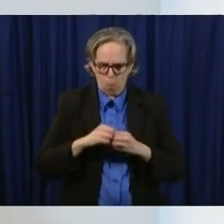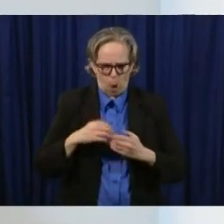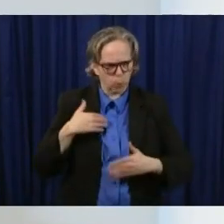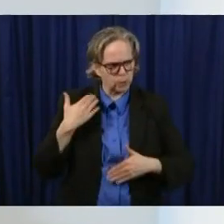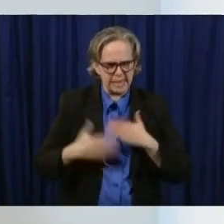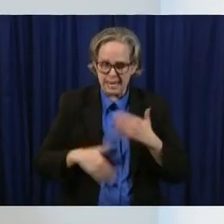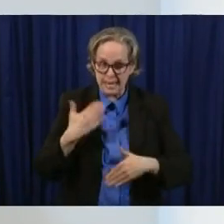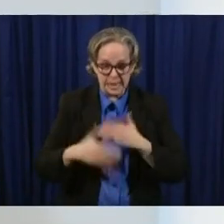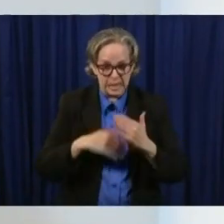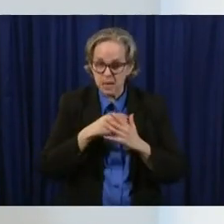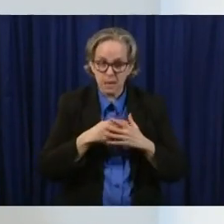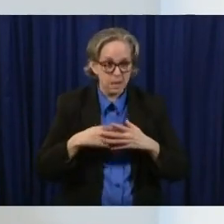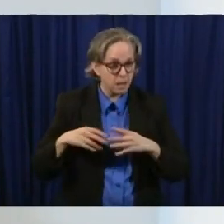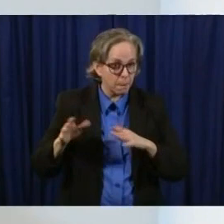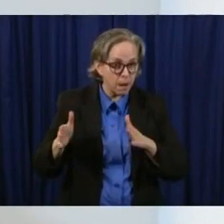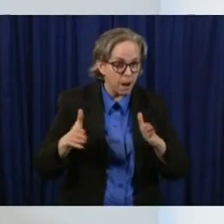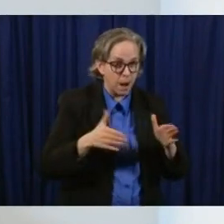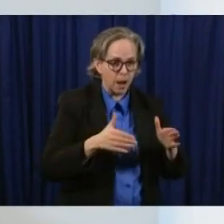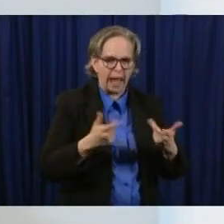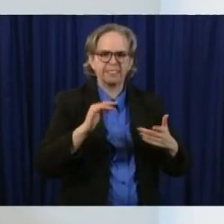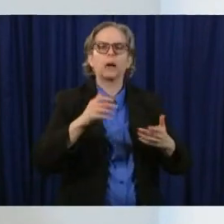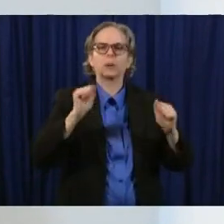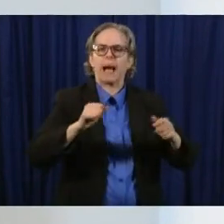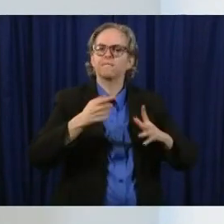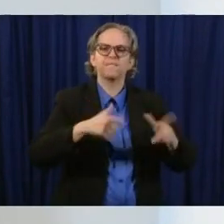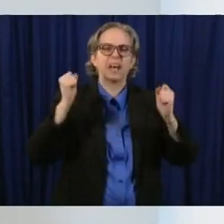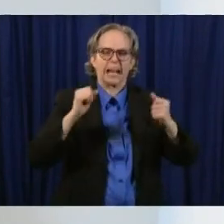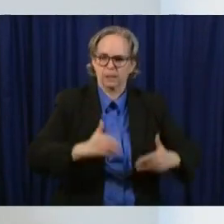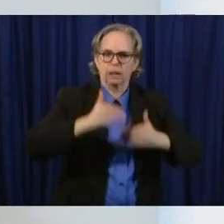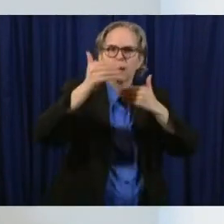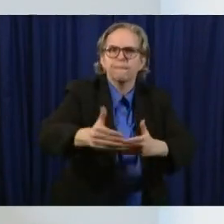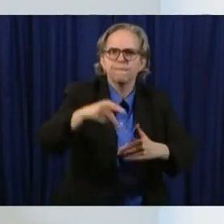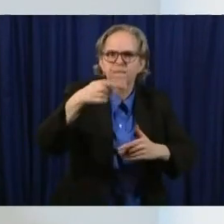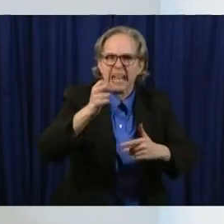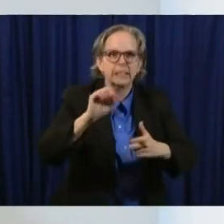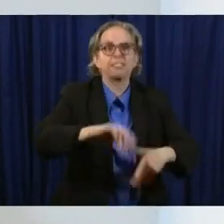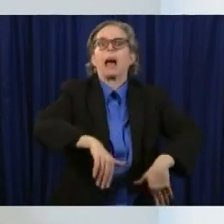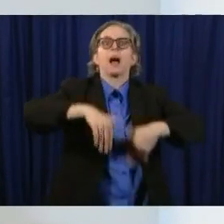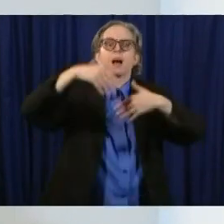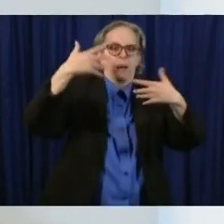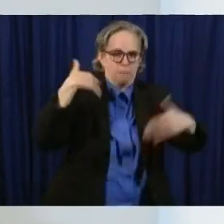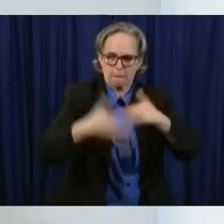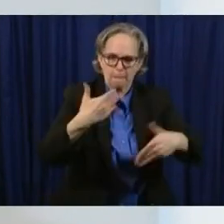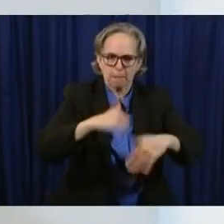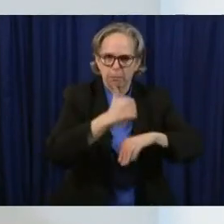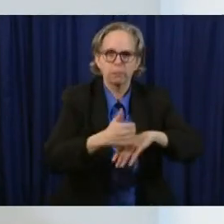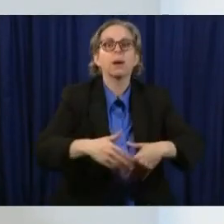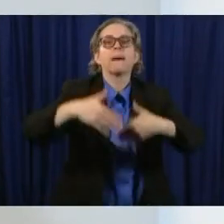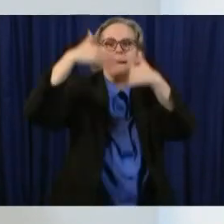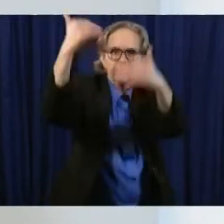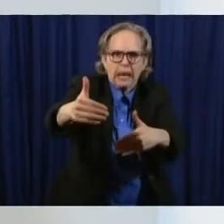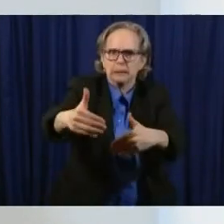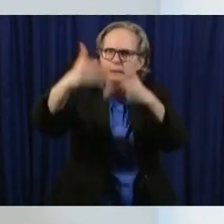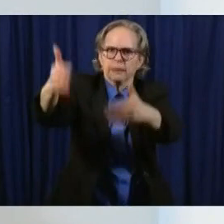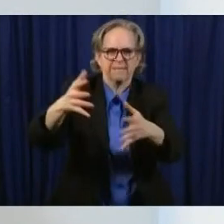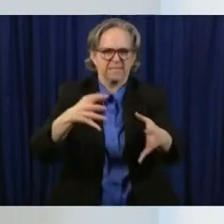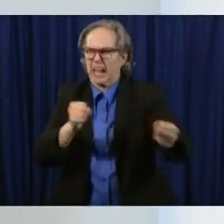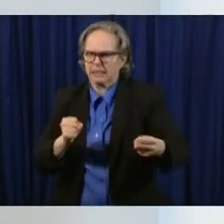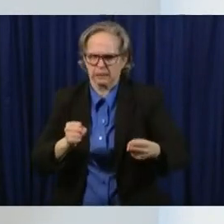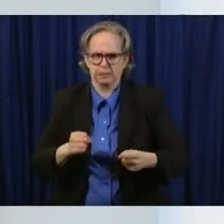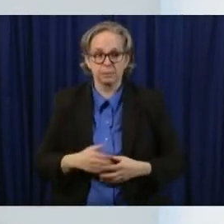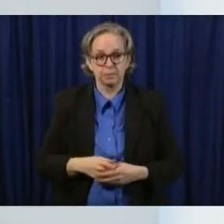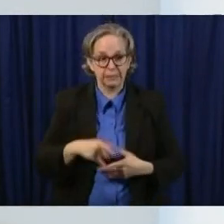and when we do these things the social distancing the disinfecting the wearing of masks it drops those numbers